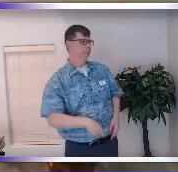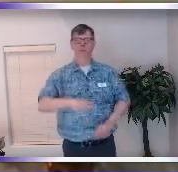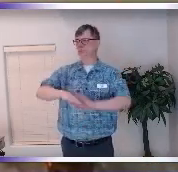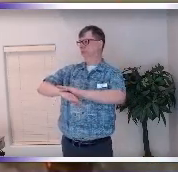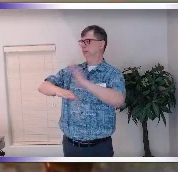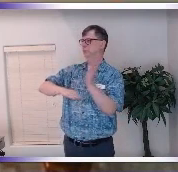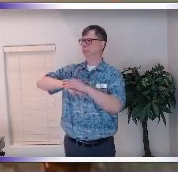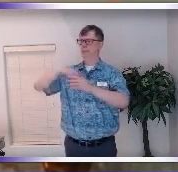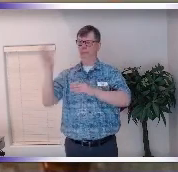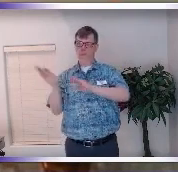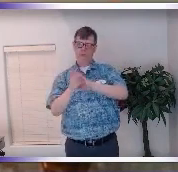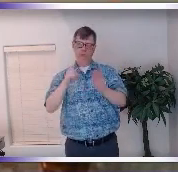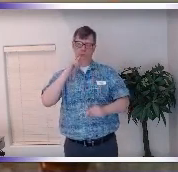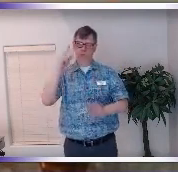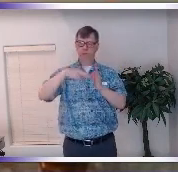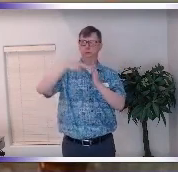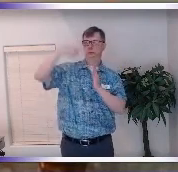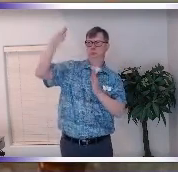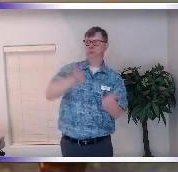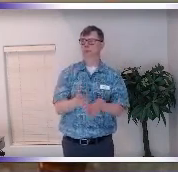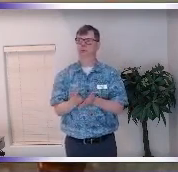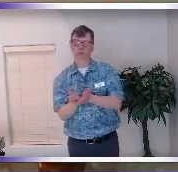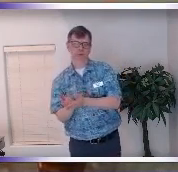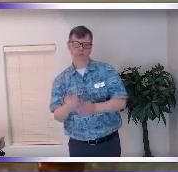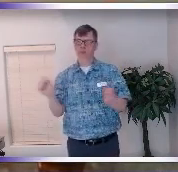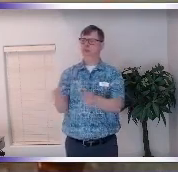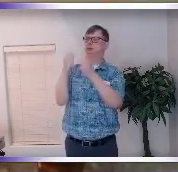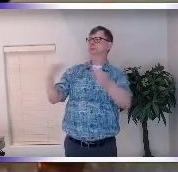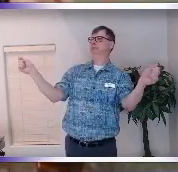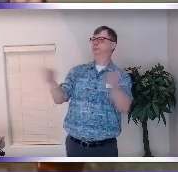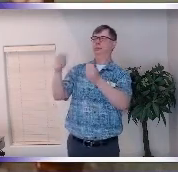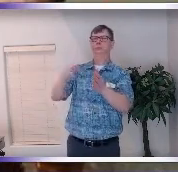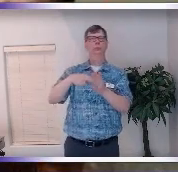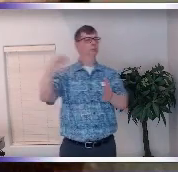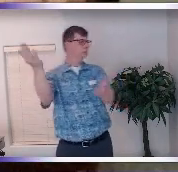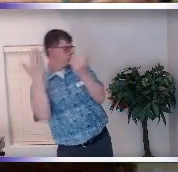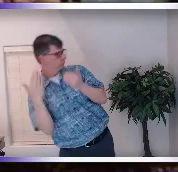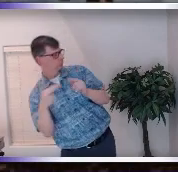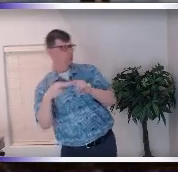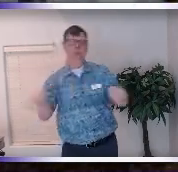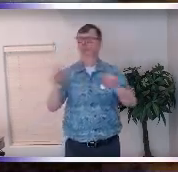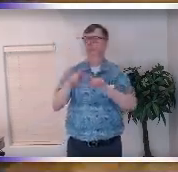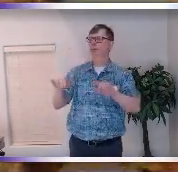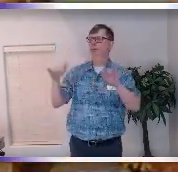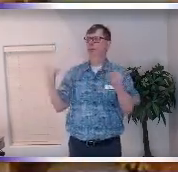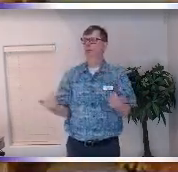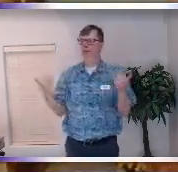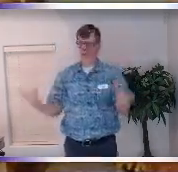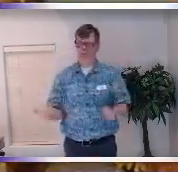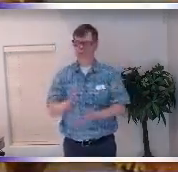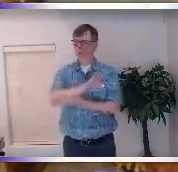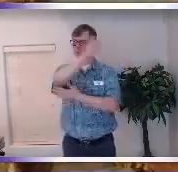and you know with new minister new spiritual director comes new things so we just ask for your patience while we find the